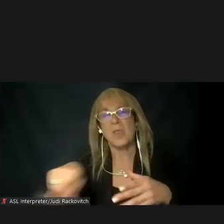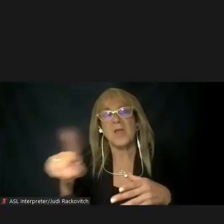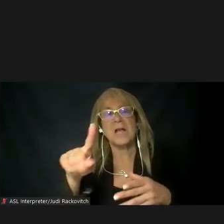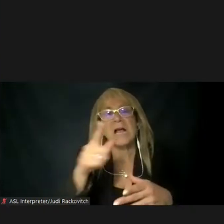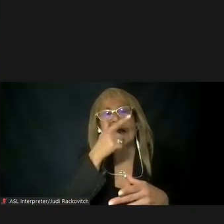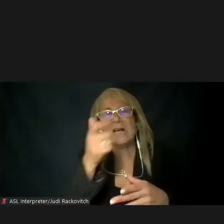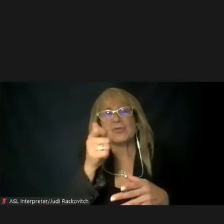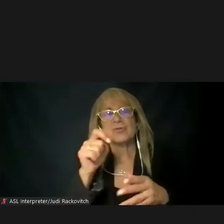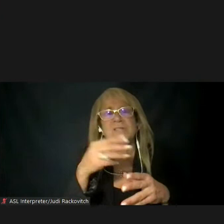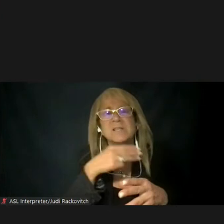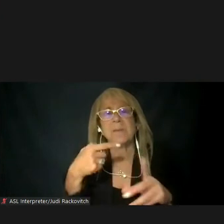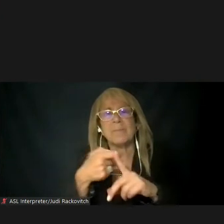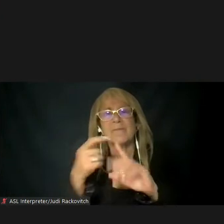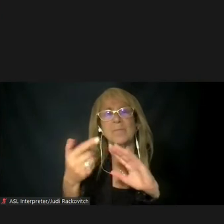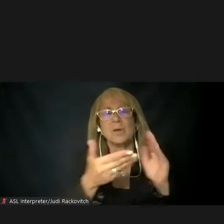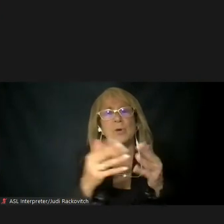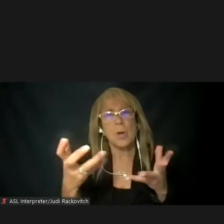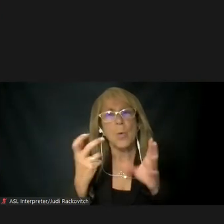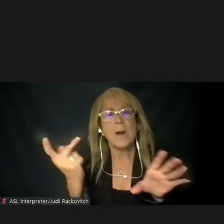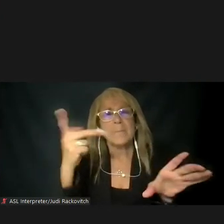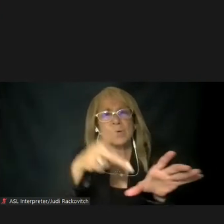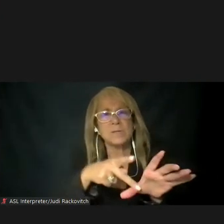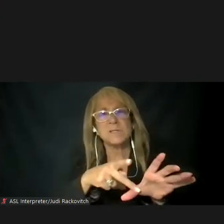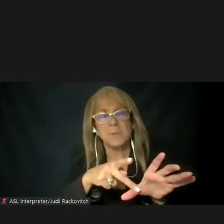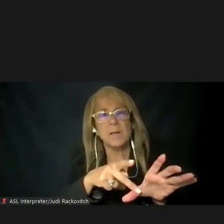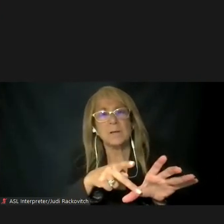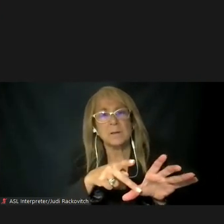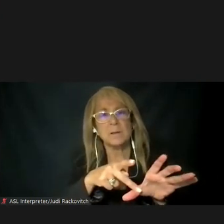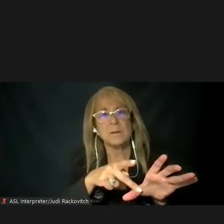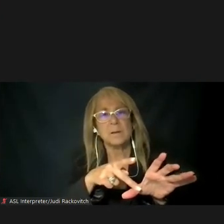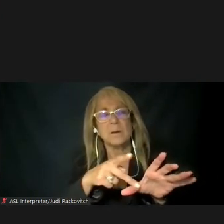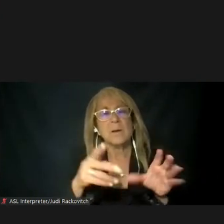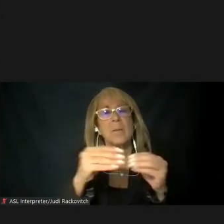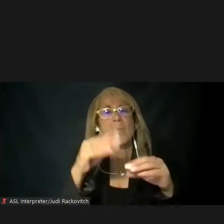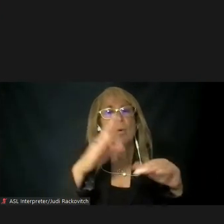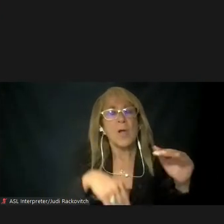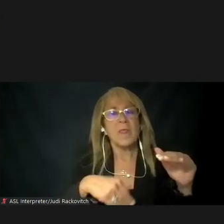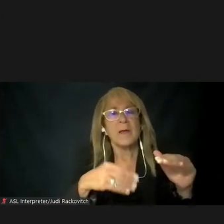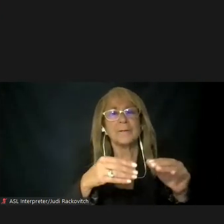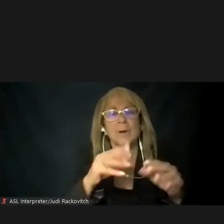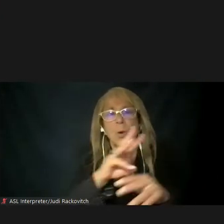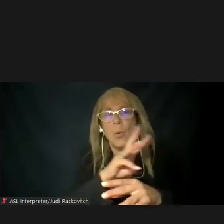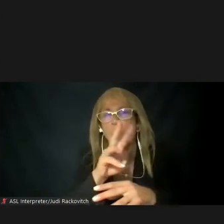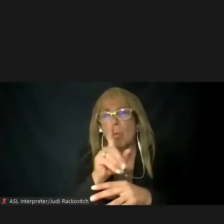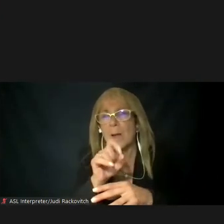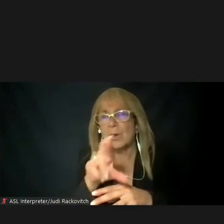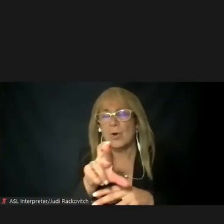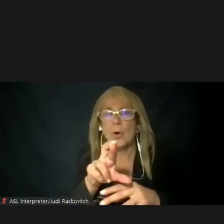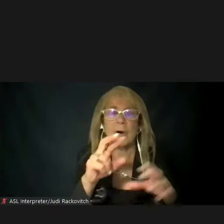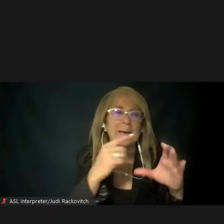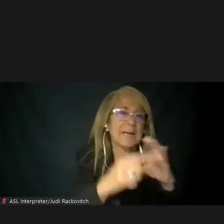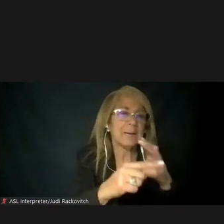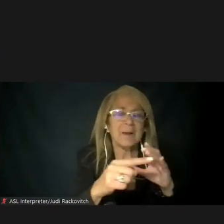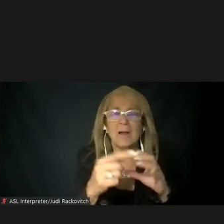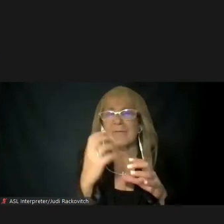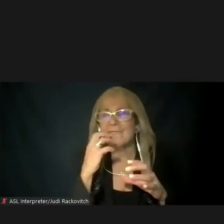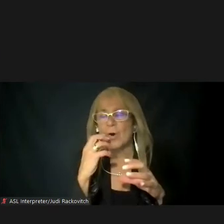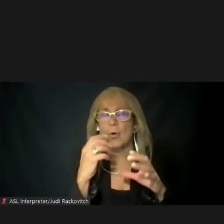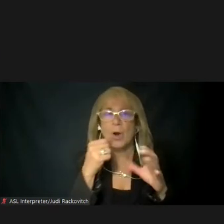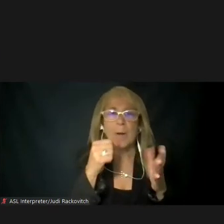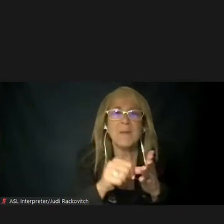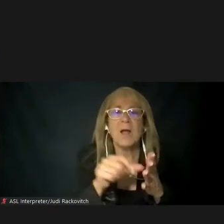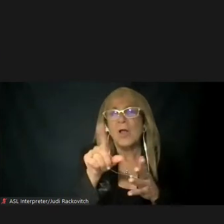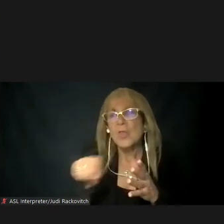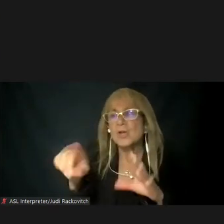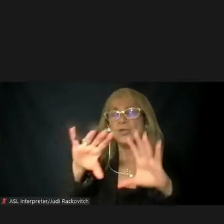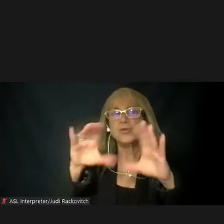study area who would like to participate, again beyond participating in the webinars, by email, phone, or mail. This group is comprised of interested